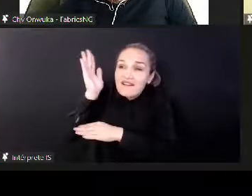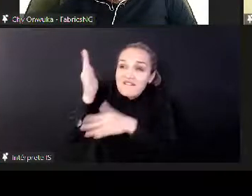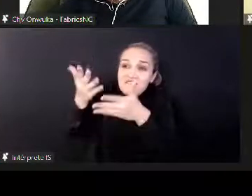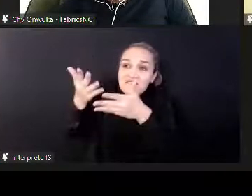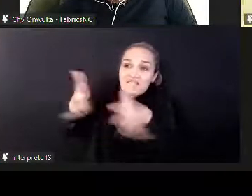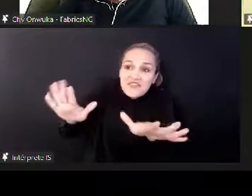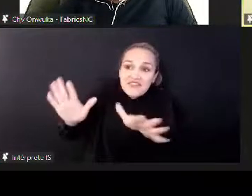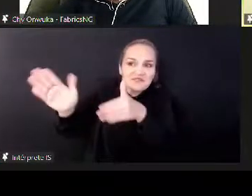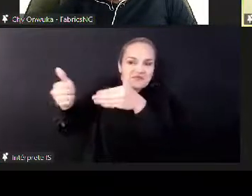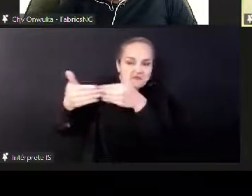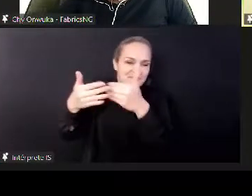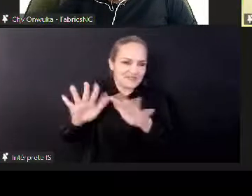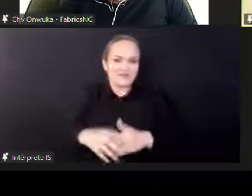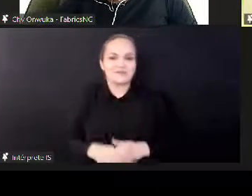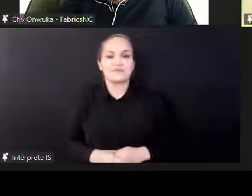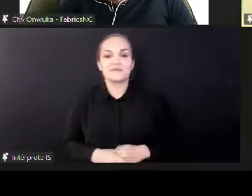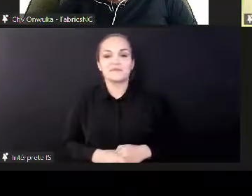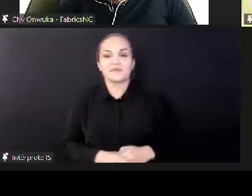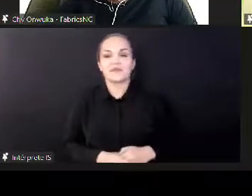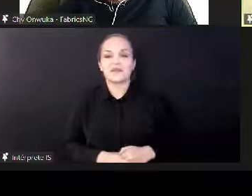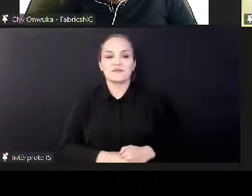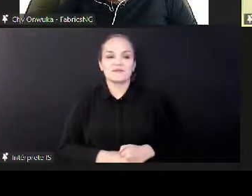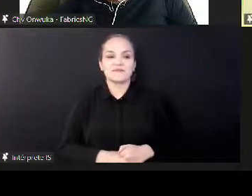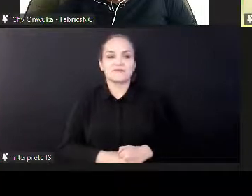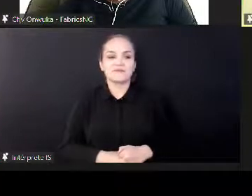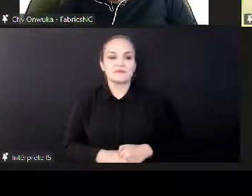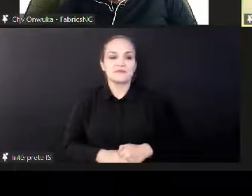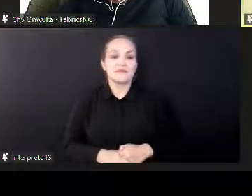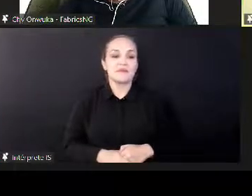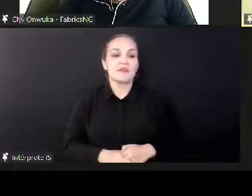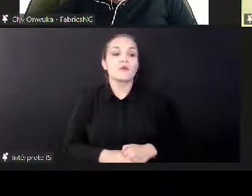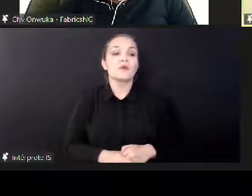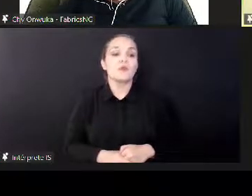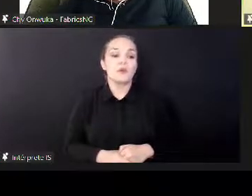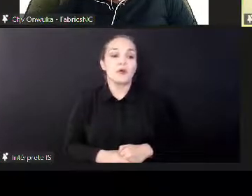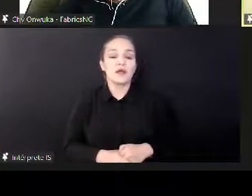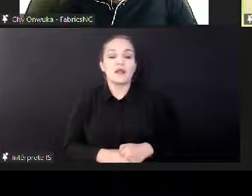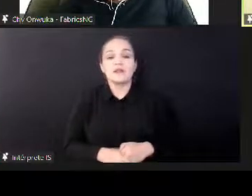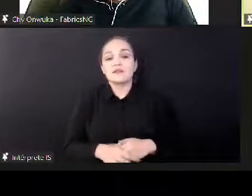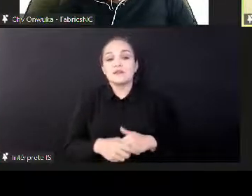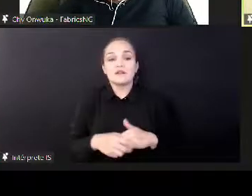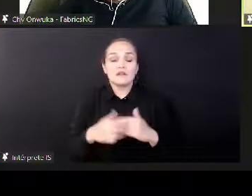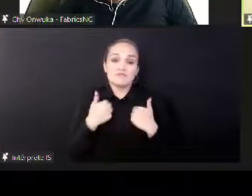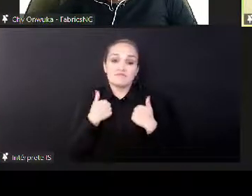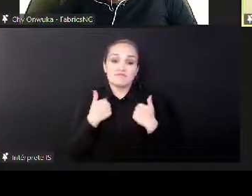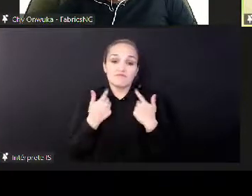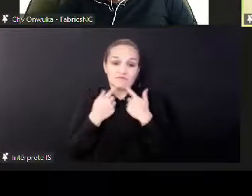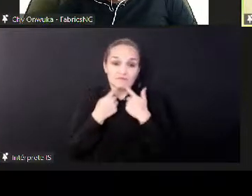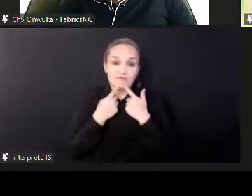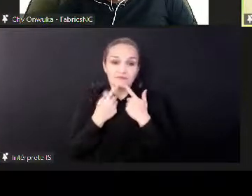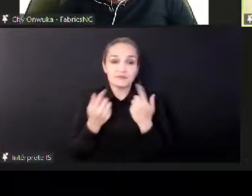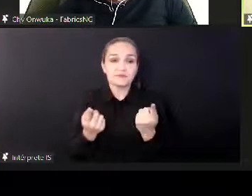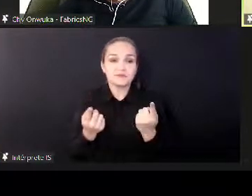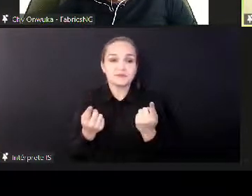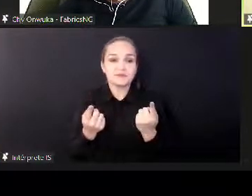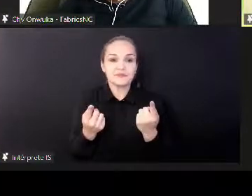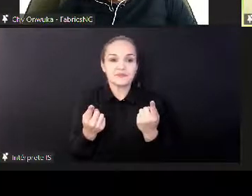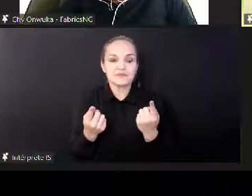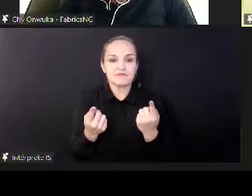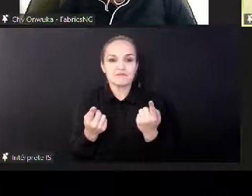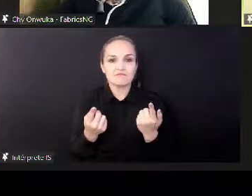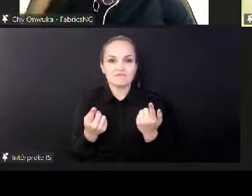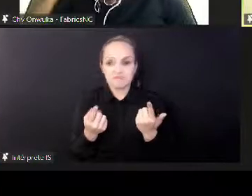And so to speak, I would say that we cannot ignore the place of technology in the future